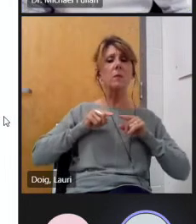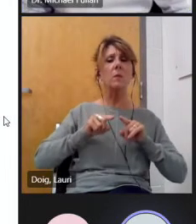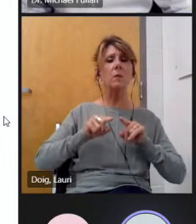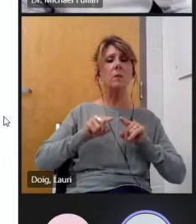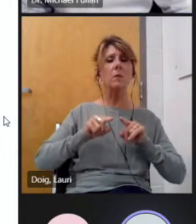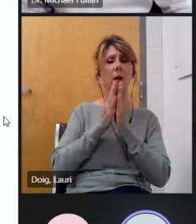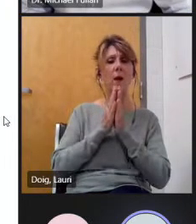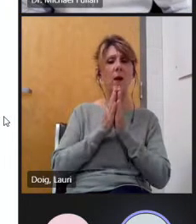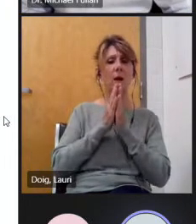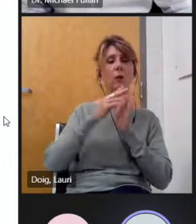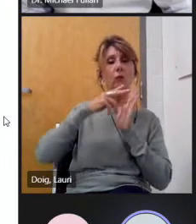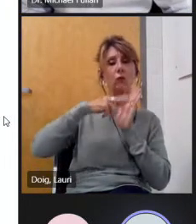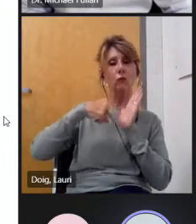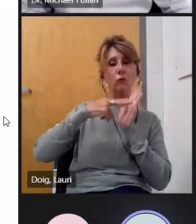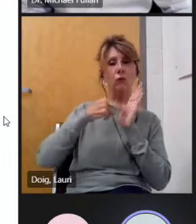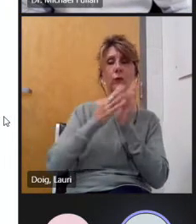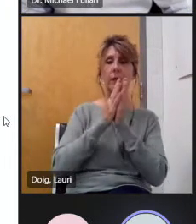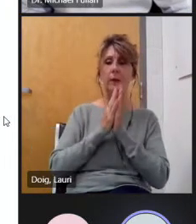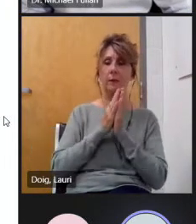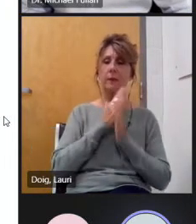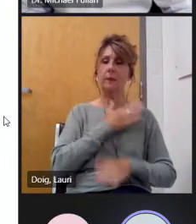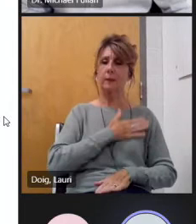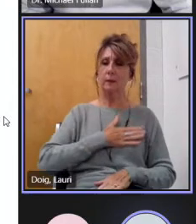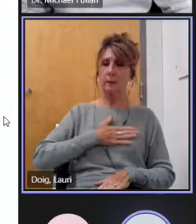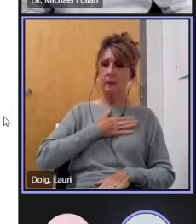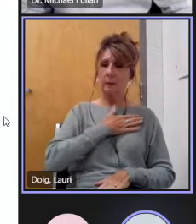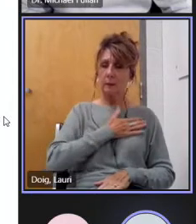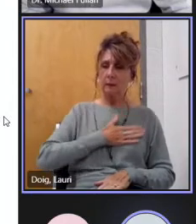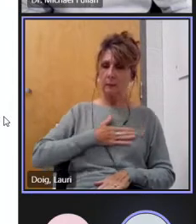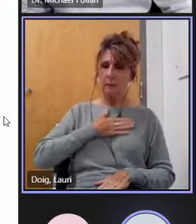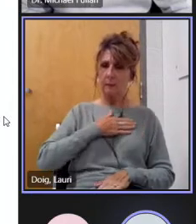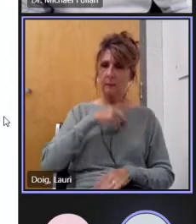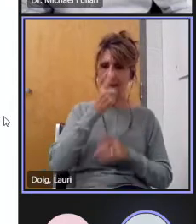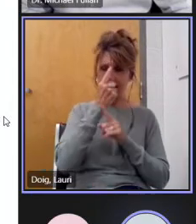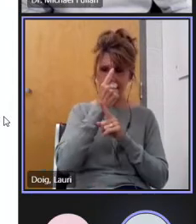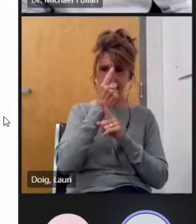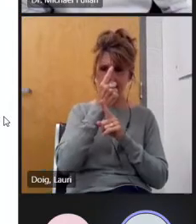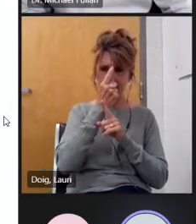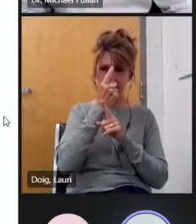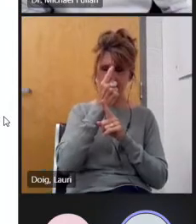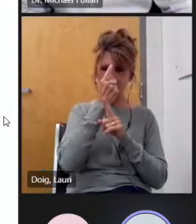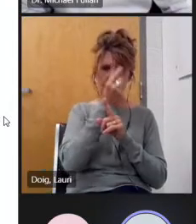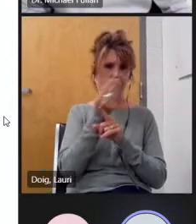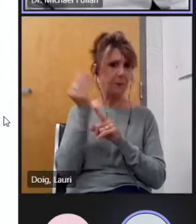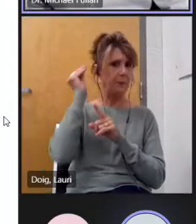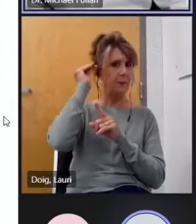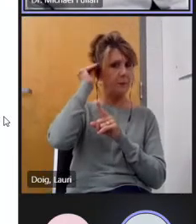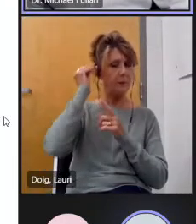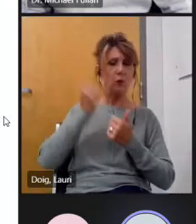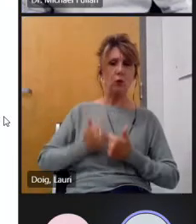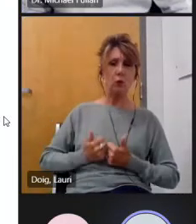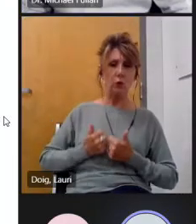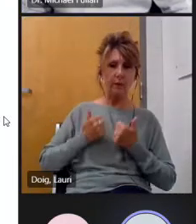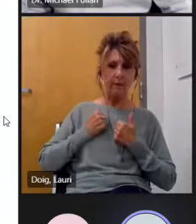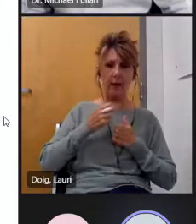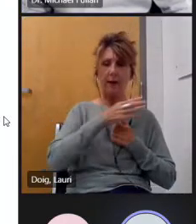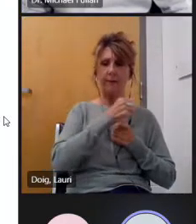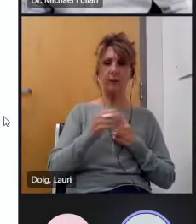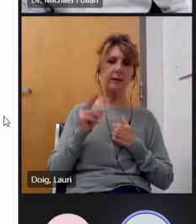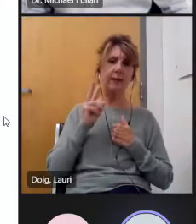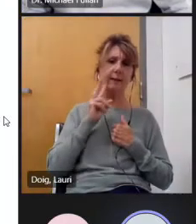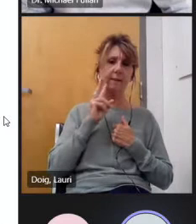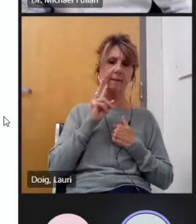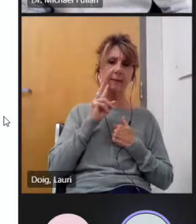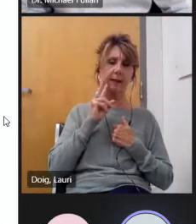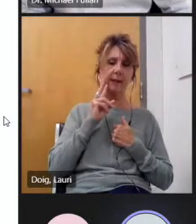survivors and also the victims of the residential schools that we have learned about so join me in saying this